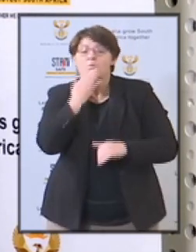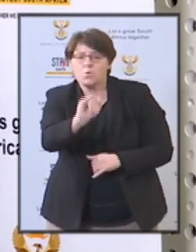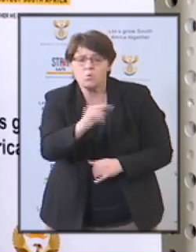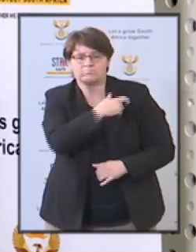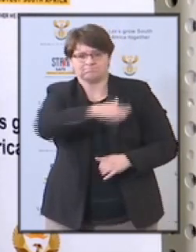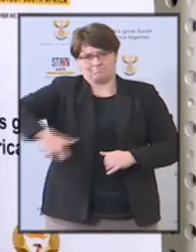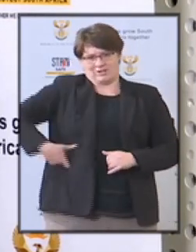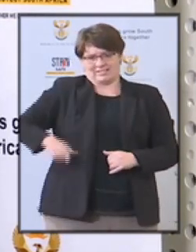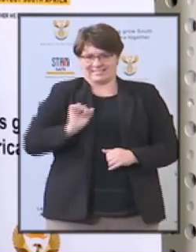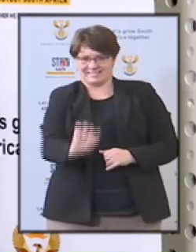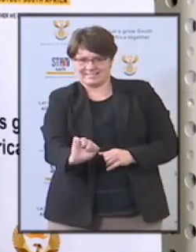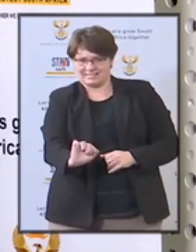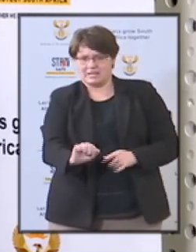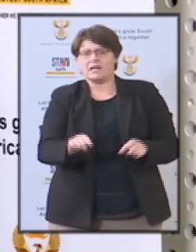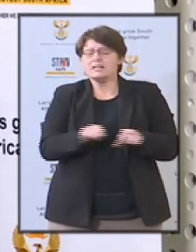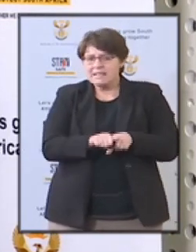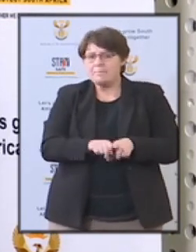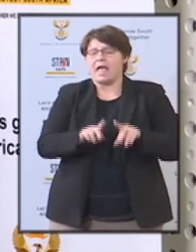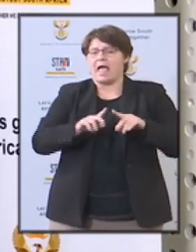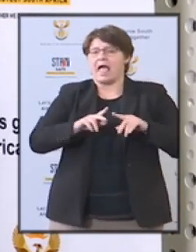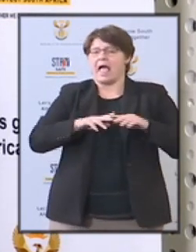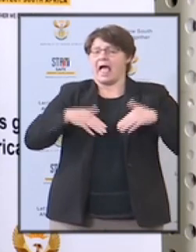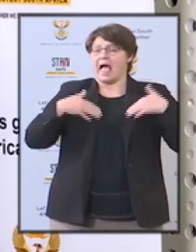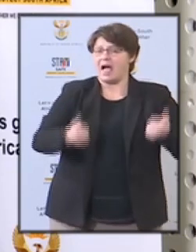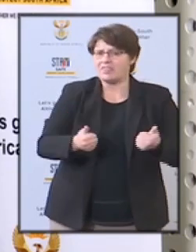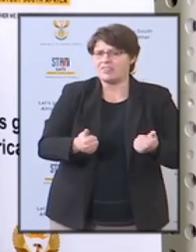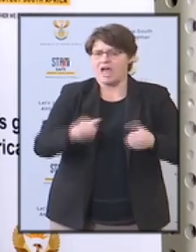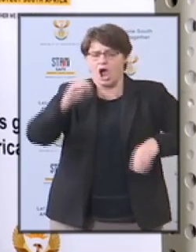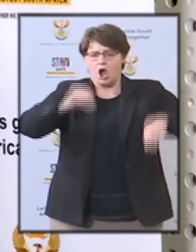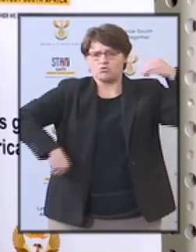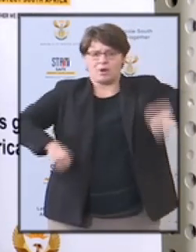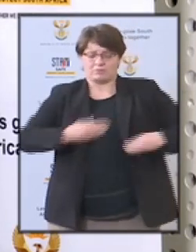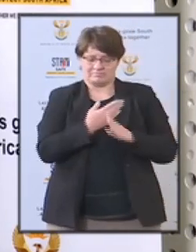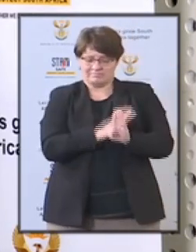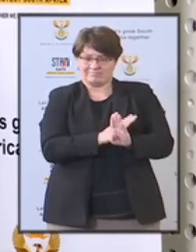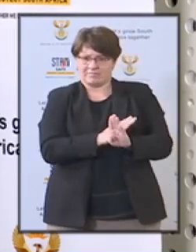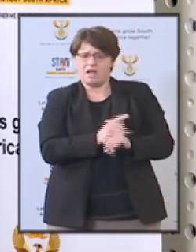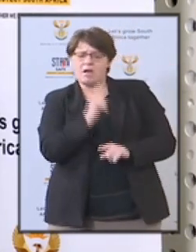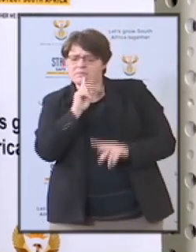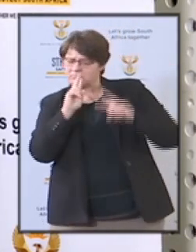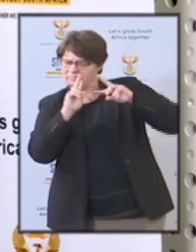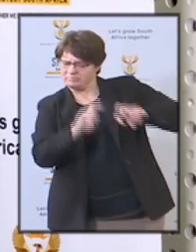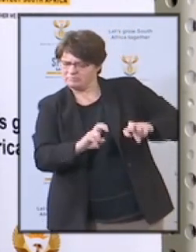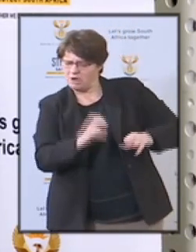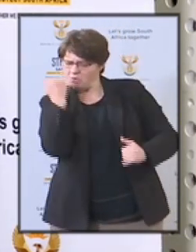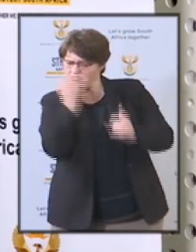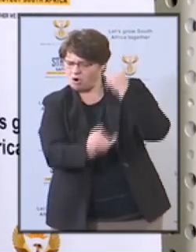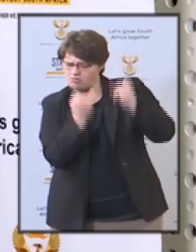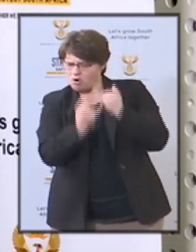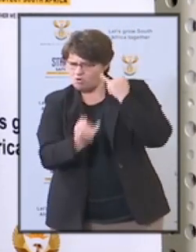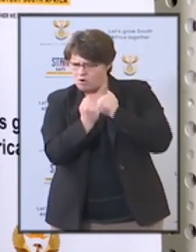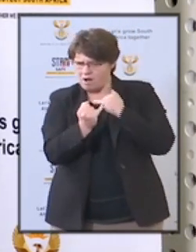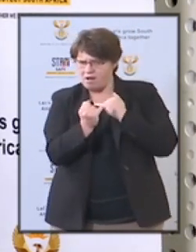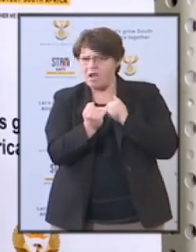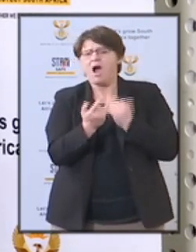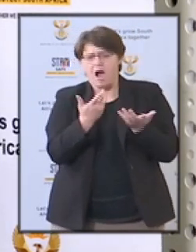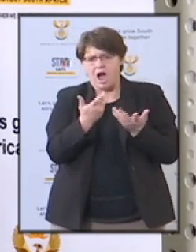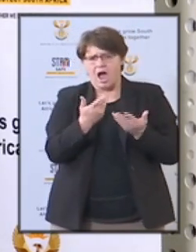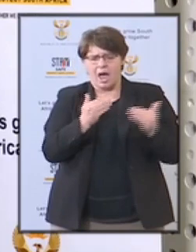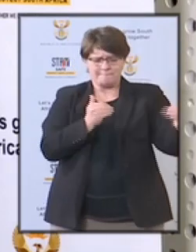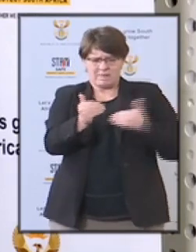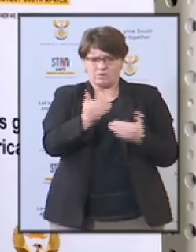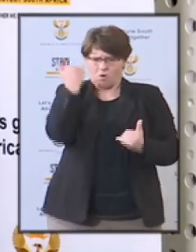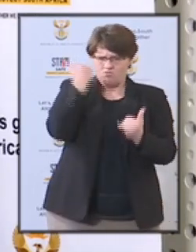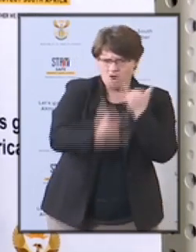get reports from the Health Sector Anti-Corruption Forum that is tasked to investigate irregularities and maladministration in the health